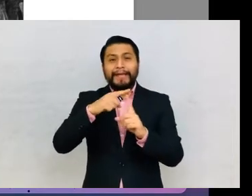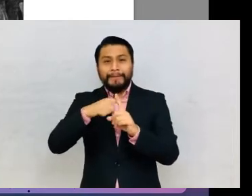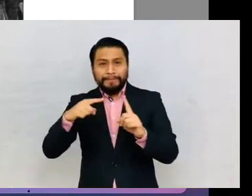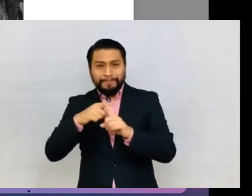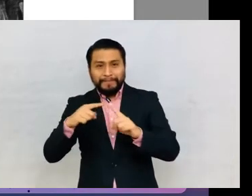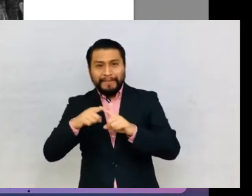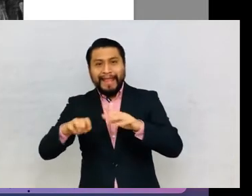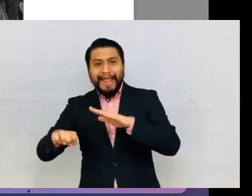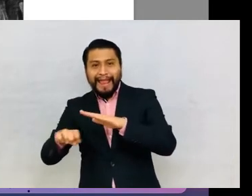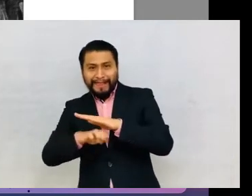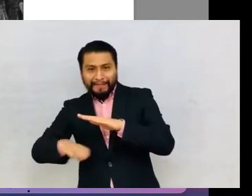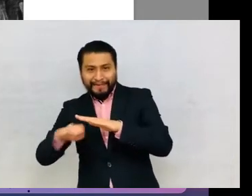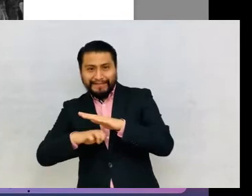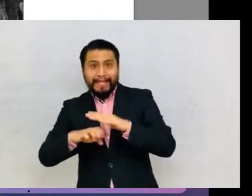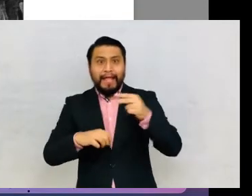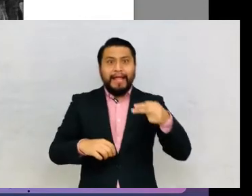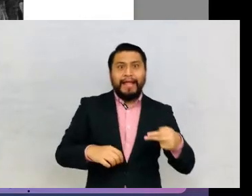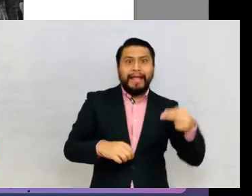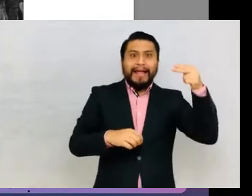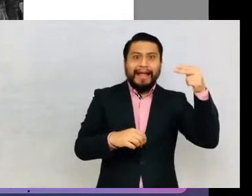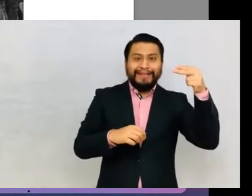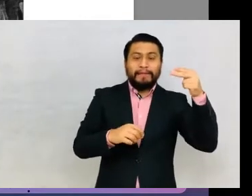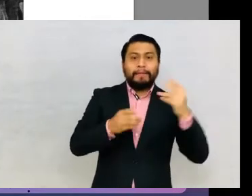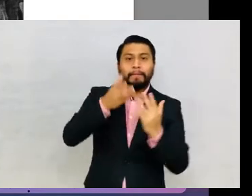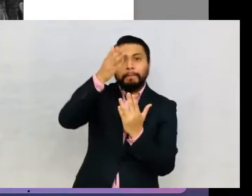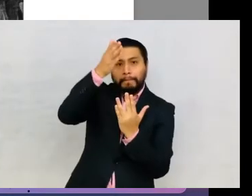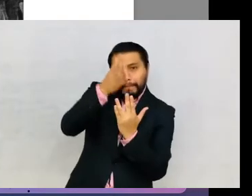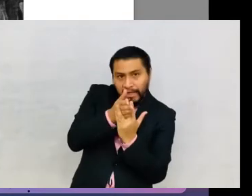and higher education, were introduced.